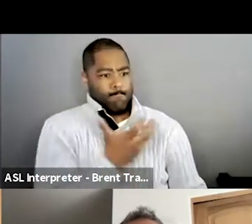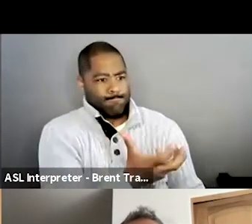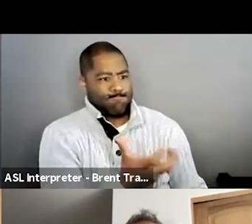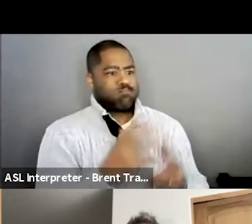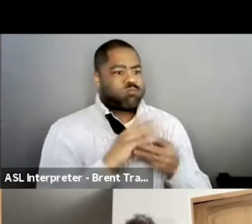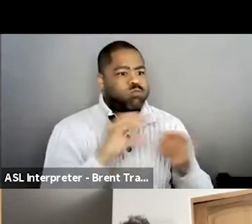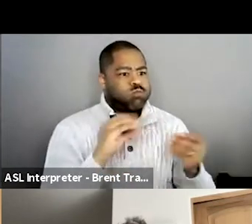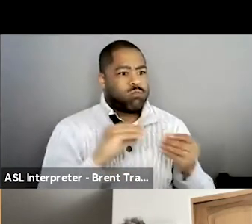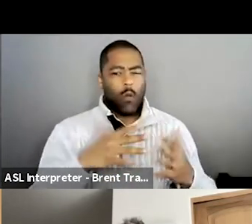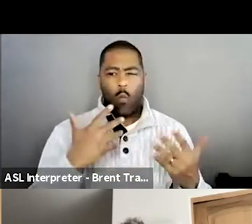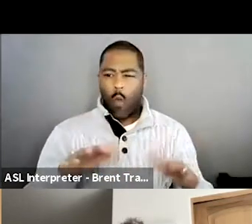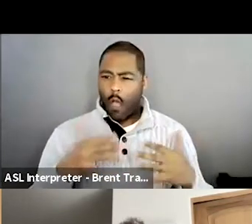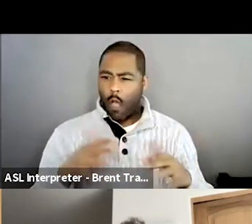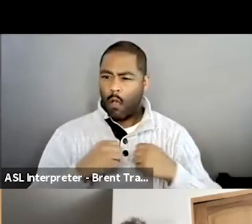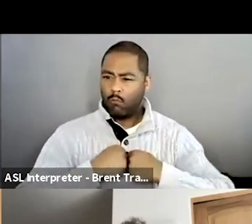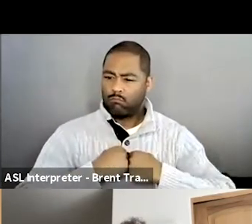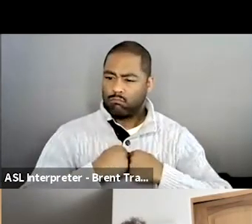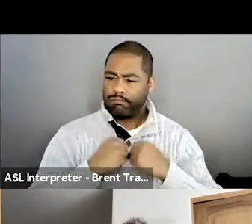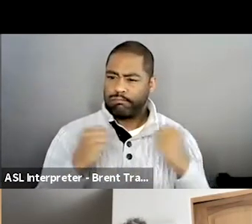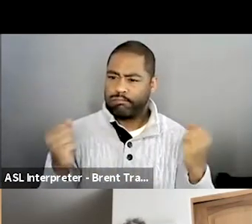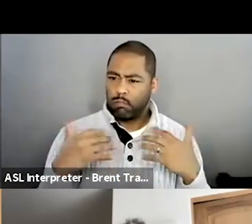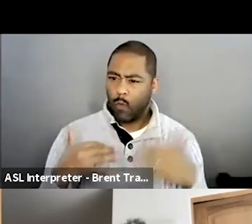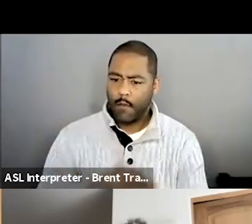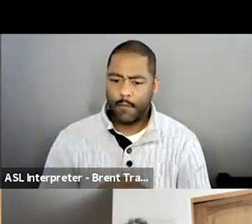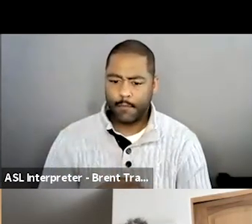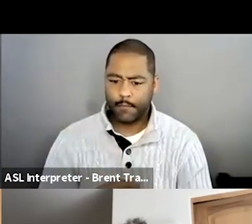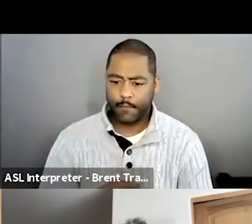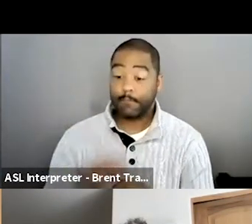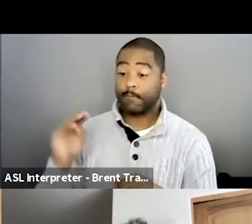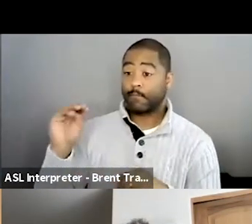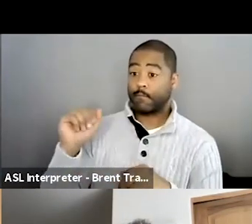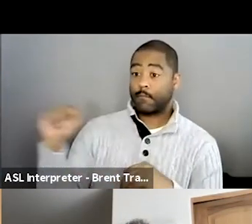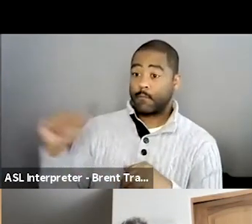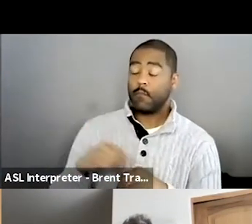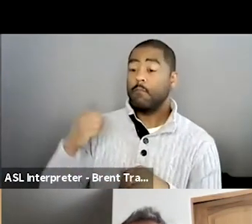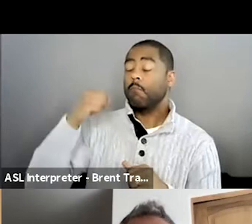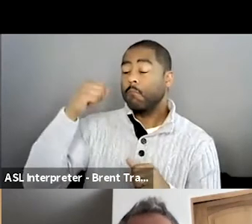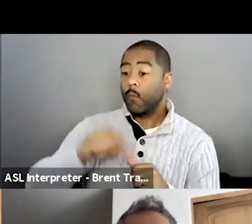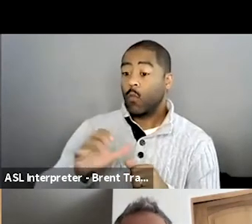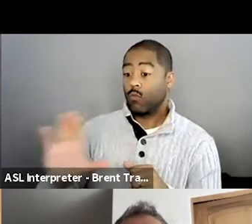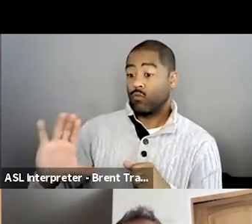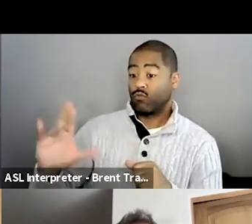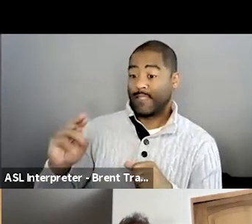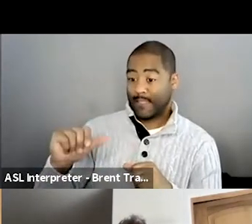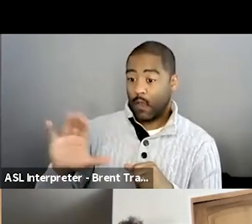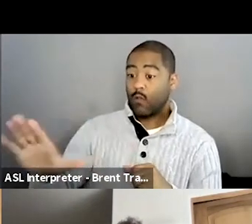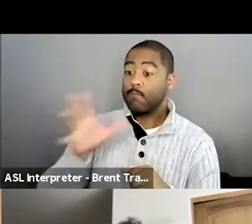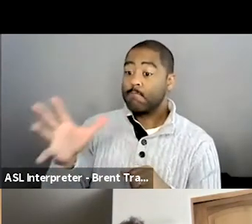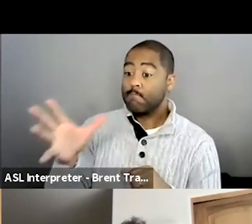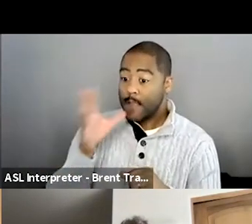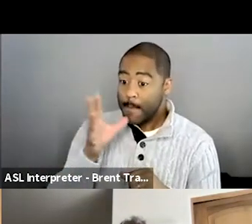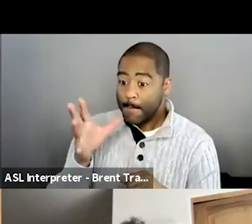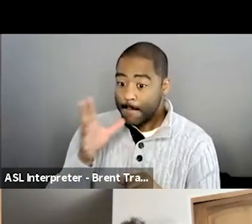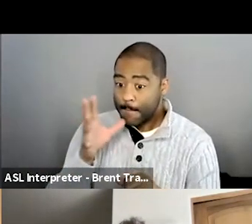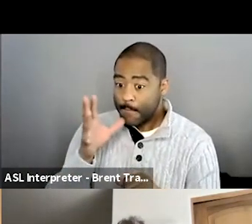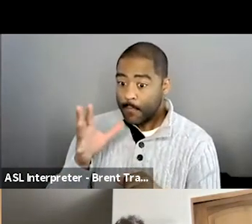from her mom, I mean, it was, it was very moving for me to see when, um, you know, Sheila actually said to her own mom,